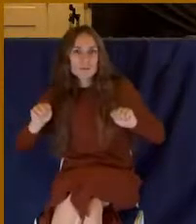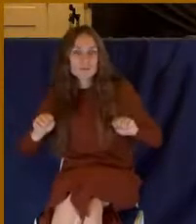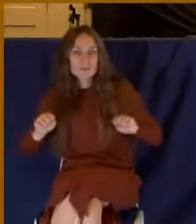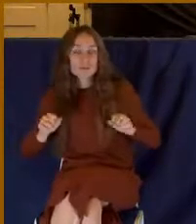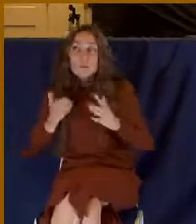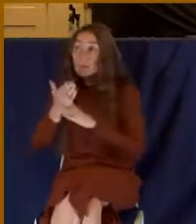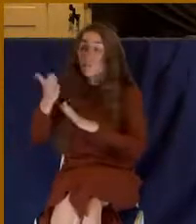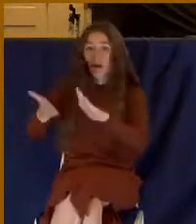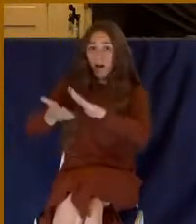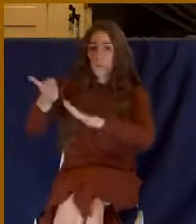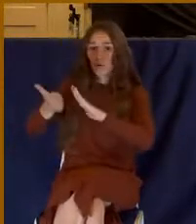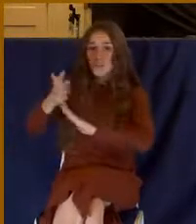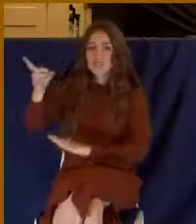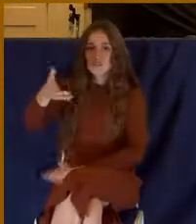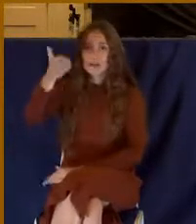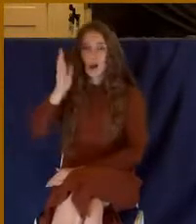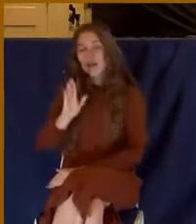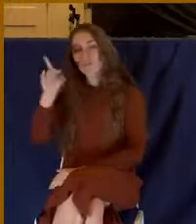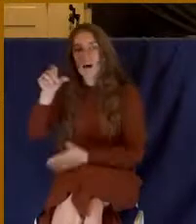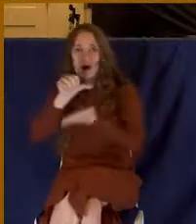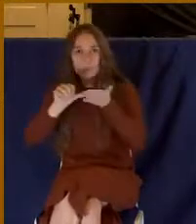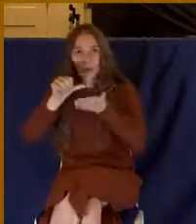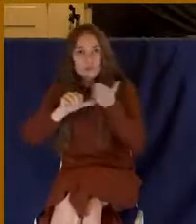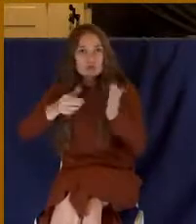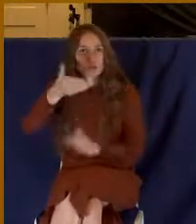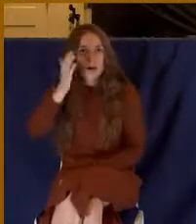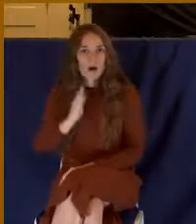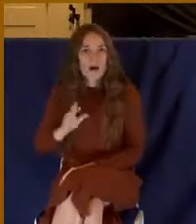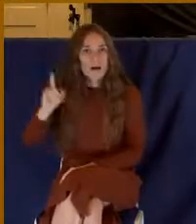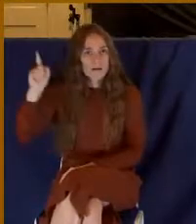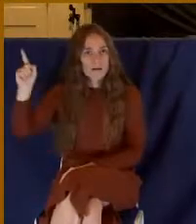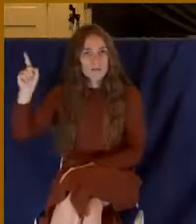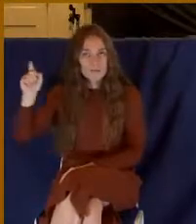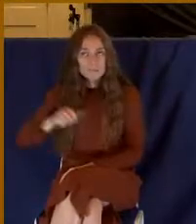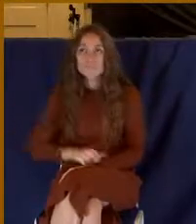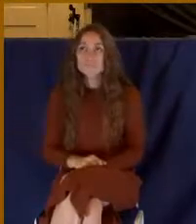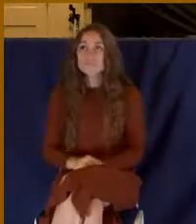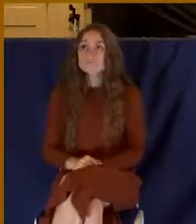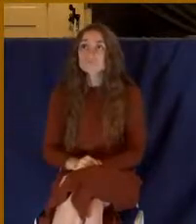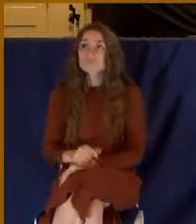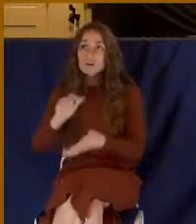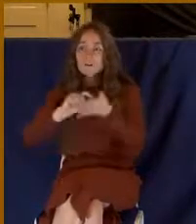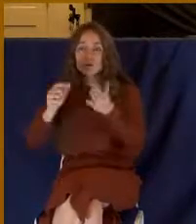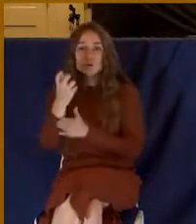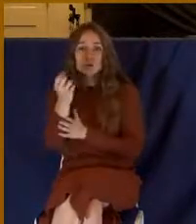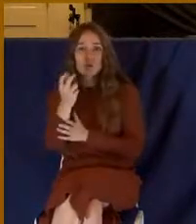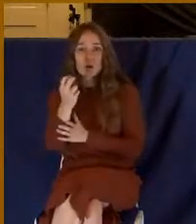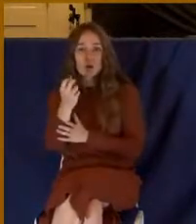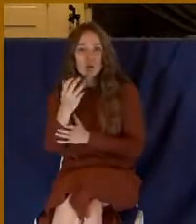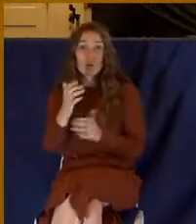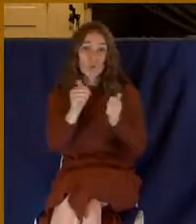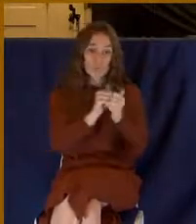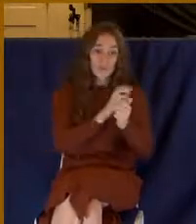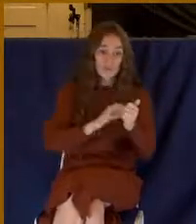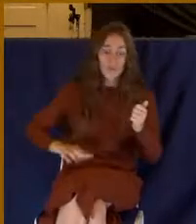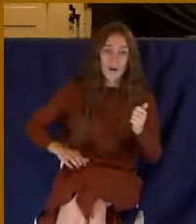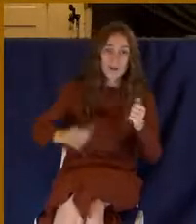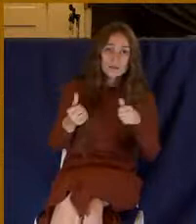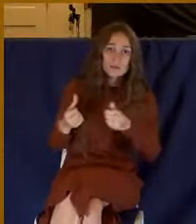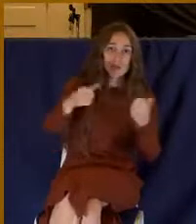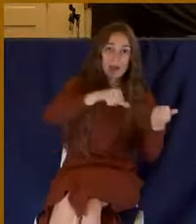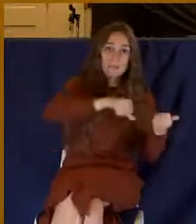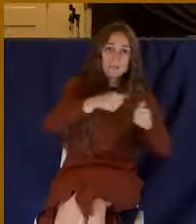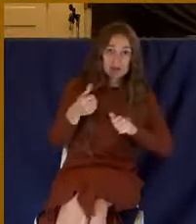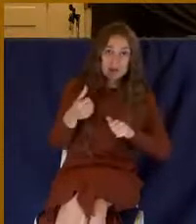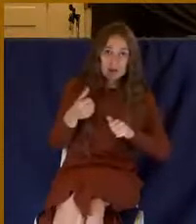through the operation of God. Look again at verse 12. Buried with him in baptism. When you are raised with him through the faith of